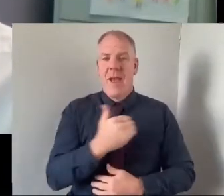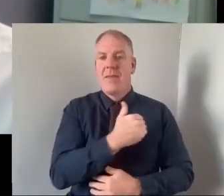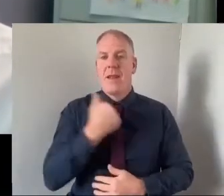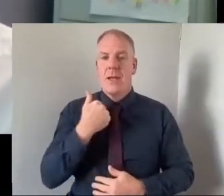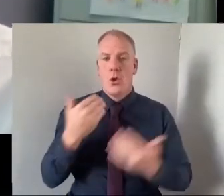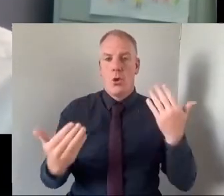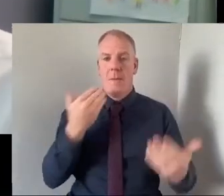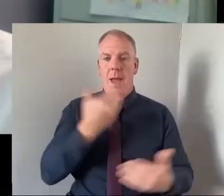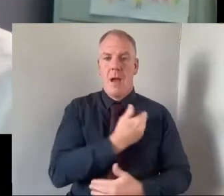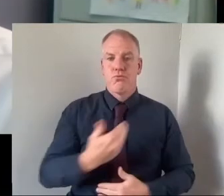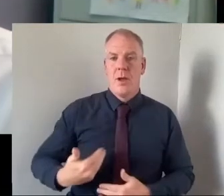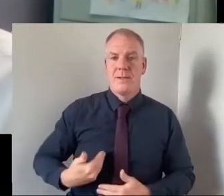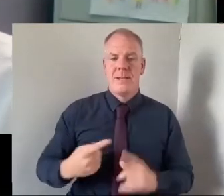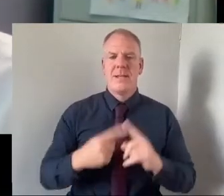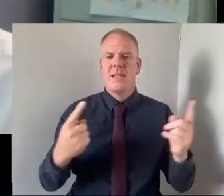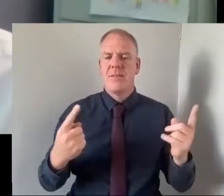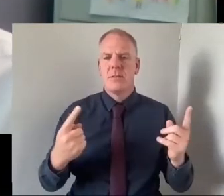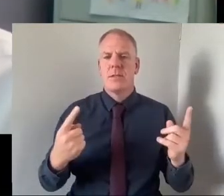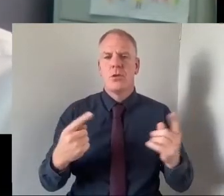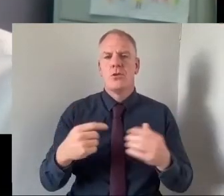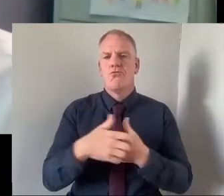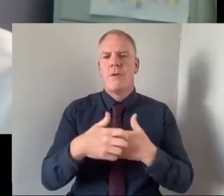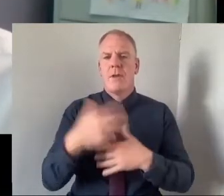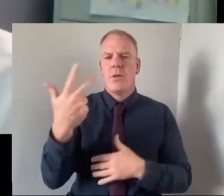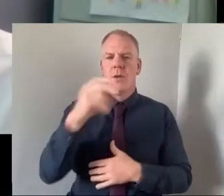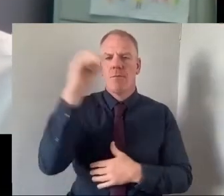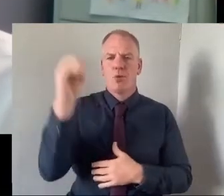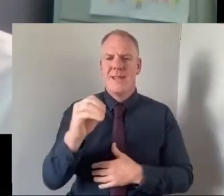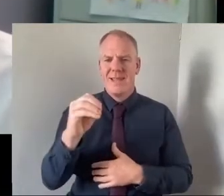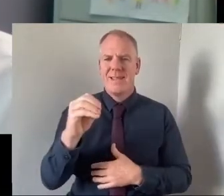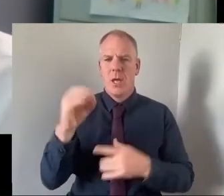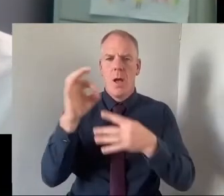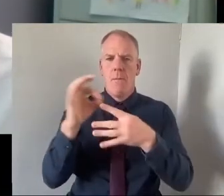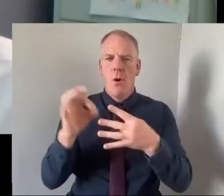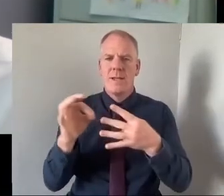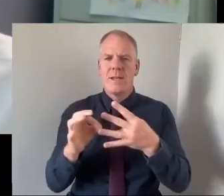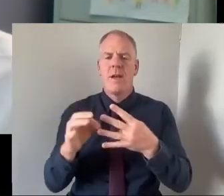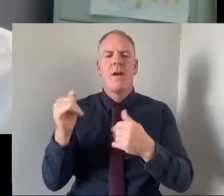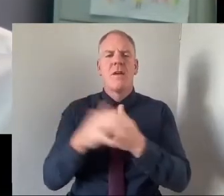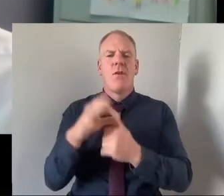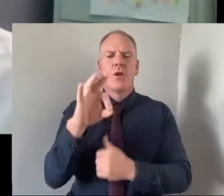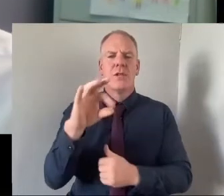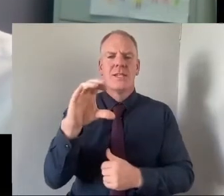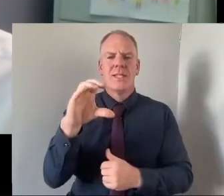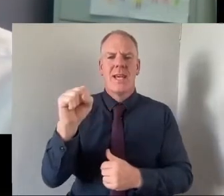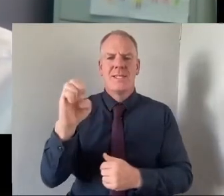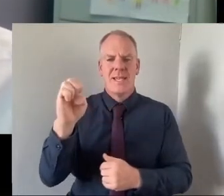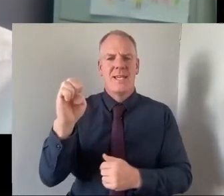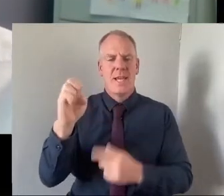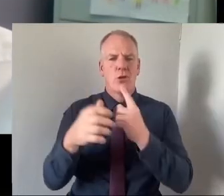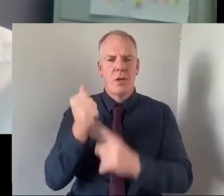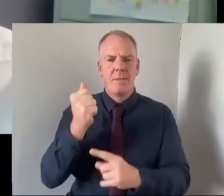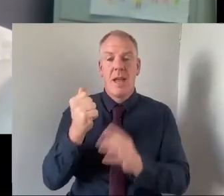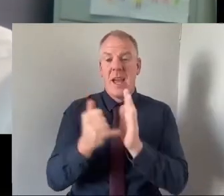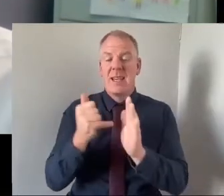Protestant pupils the differences were around three percentage points in terms of GCSE achievement. Those are the exams at